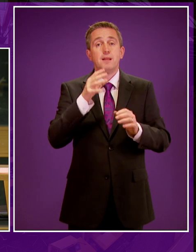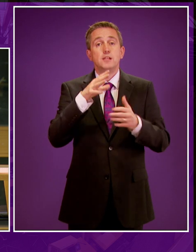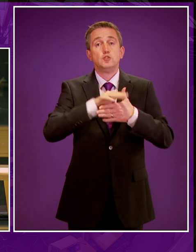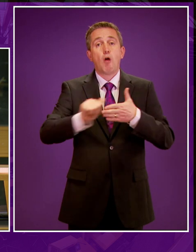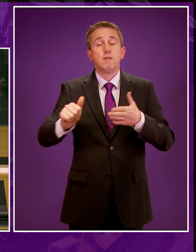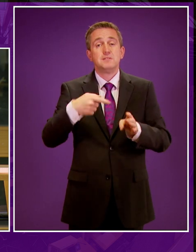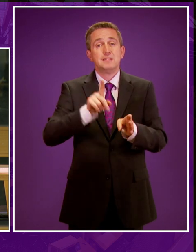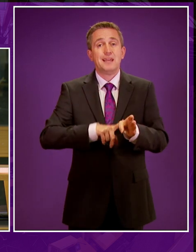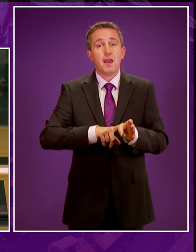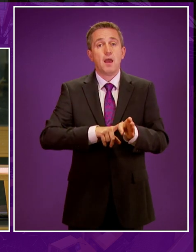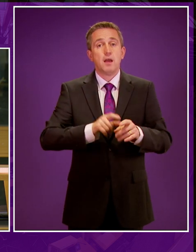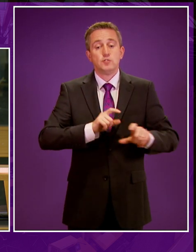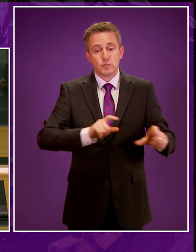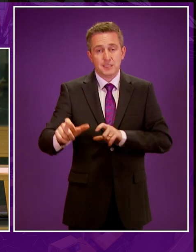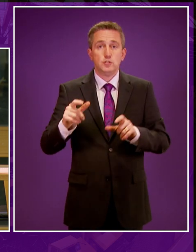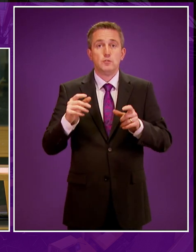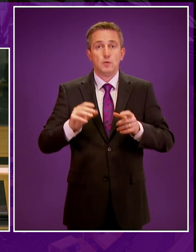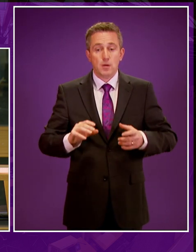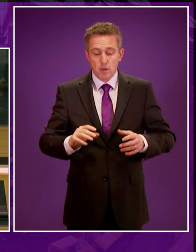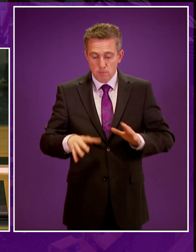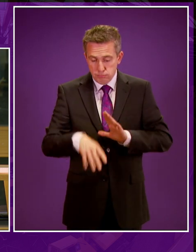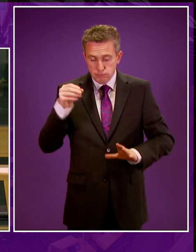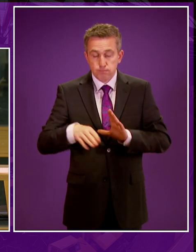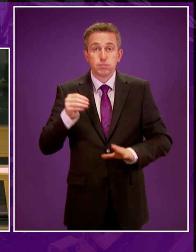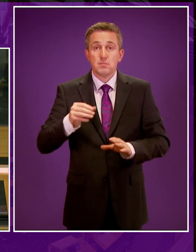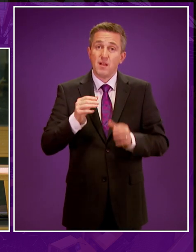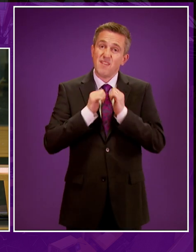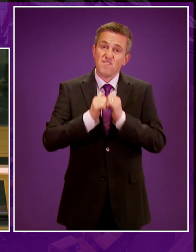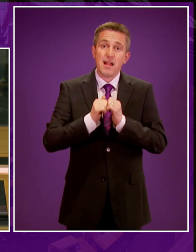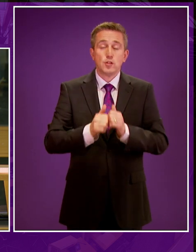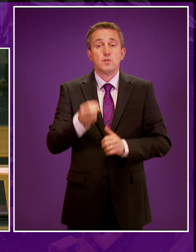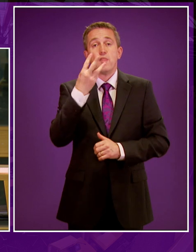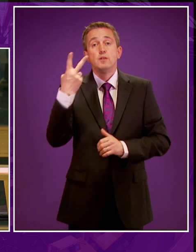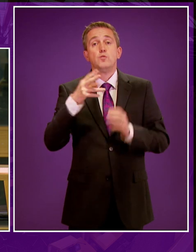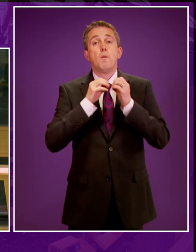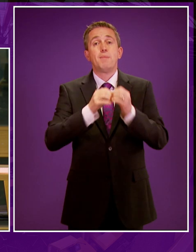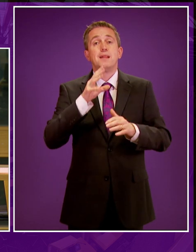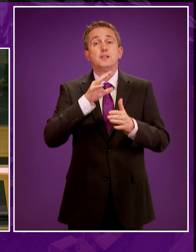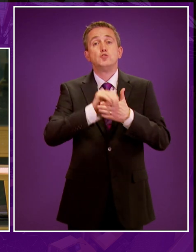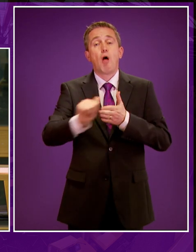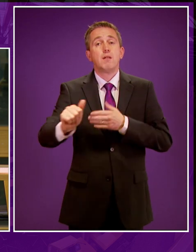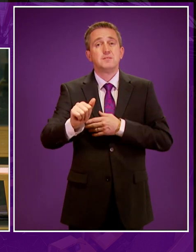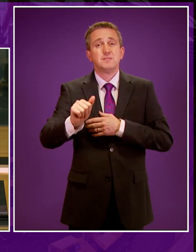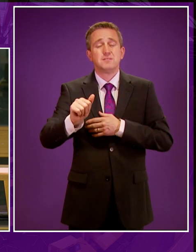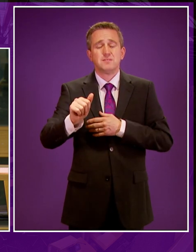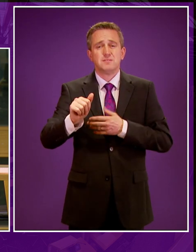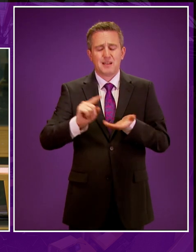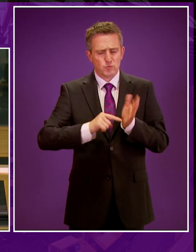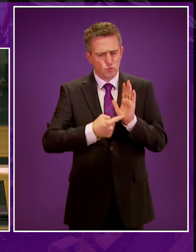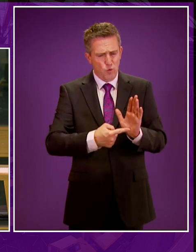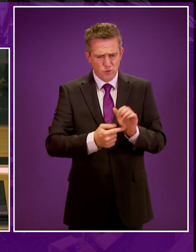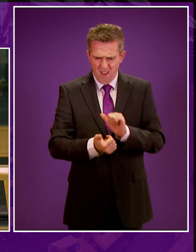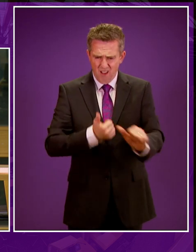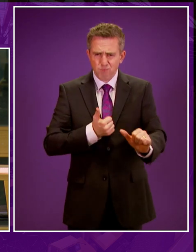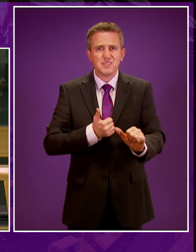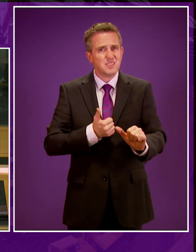year to maintain production. The value of gas produced was reckoned to be 32 billion dollars. Such a measurement shows that the companies were